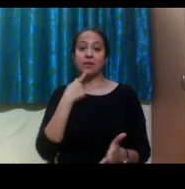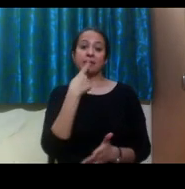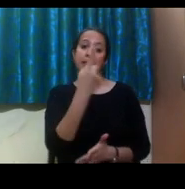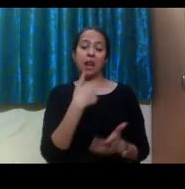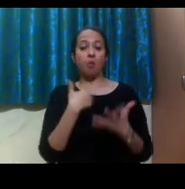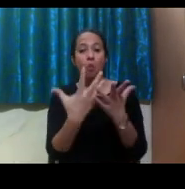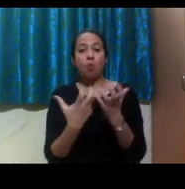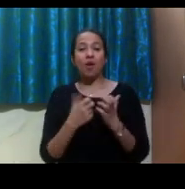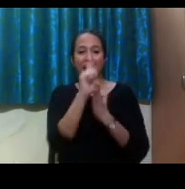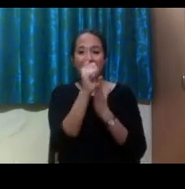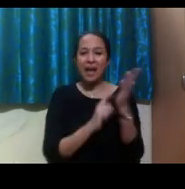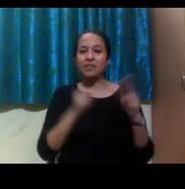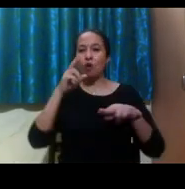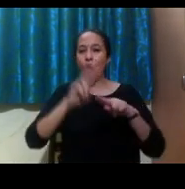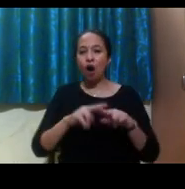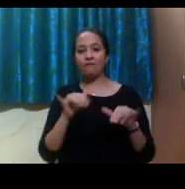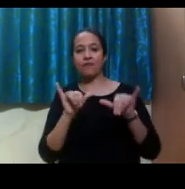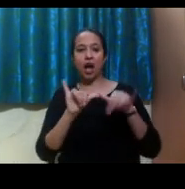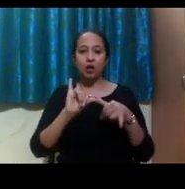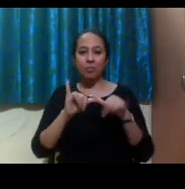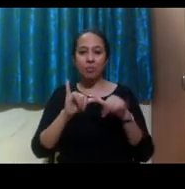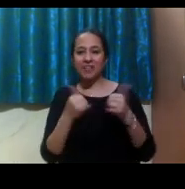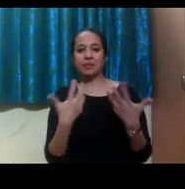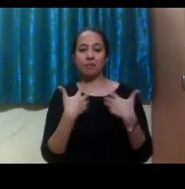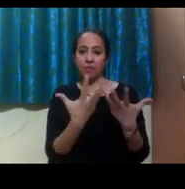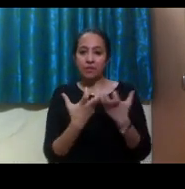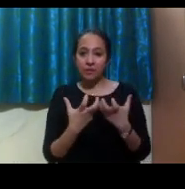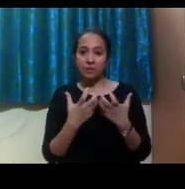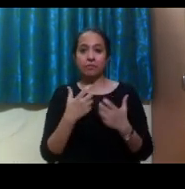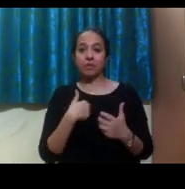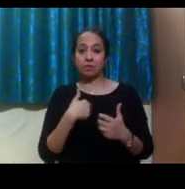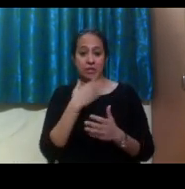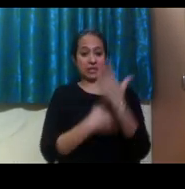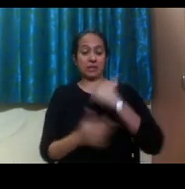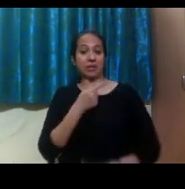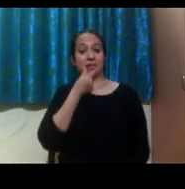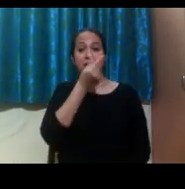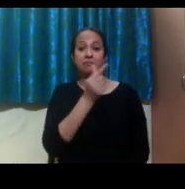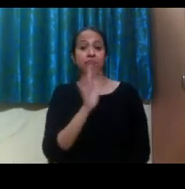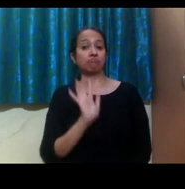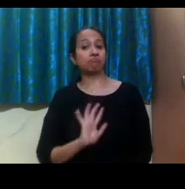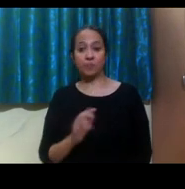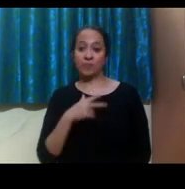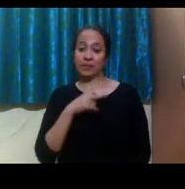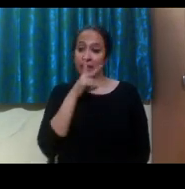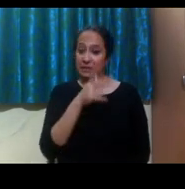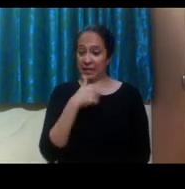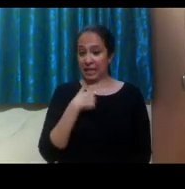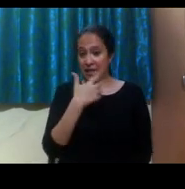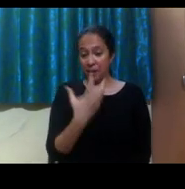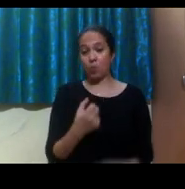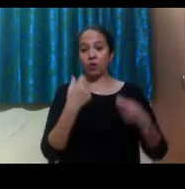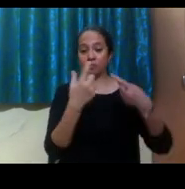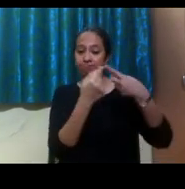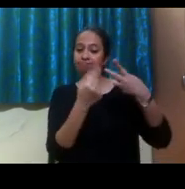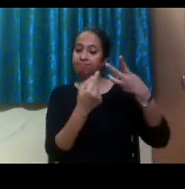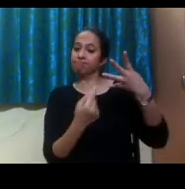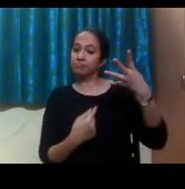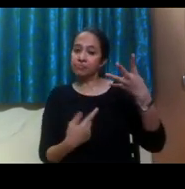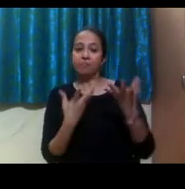and say that, hey, like, I wouldn't disclose my disability, but I would list that, you know, I require these accommodations,